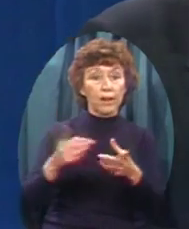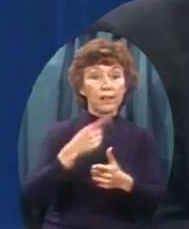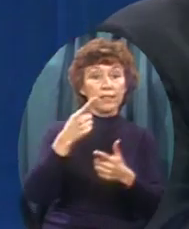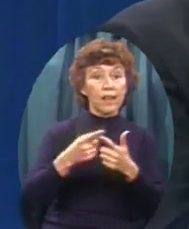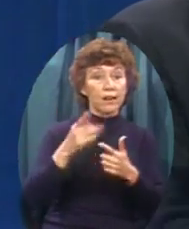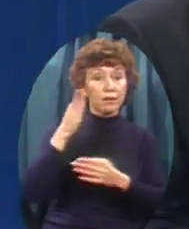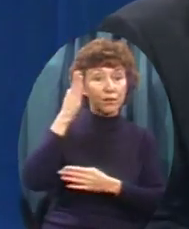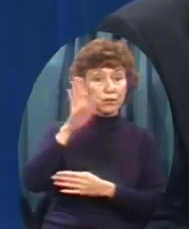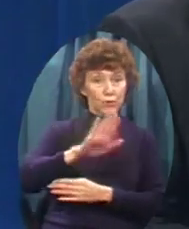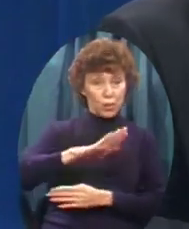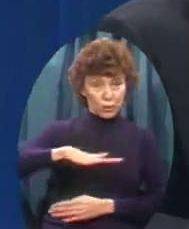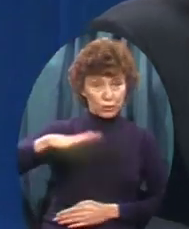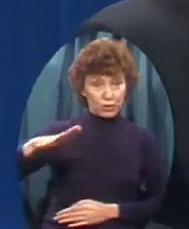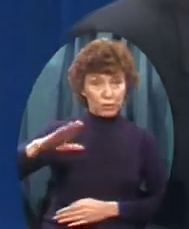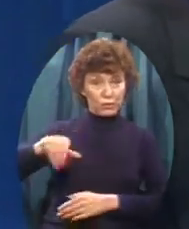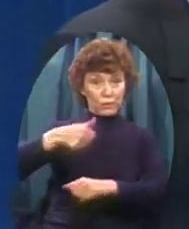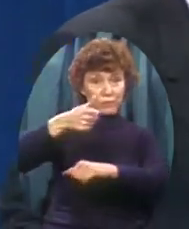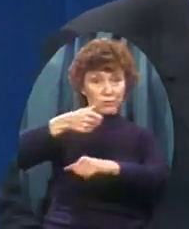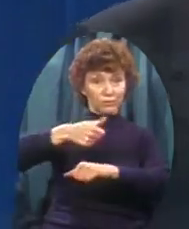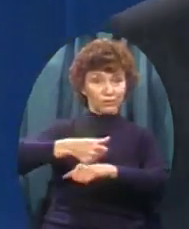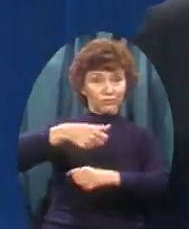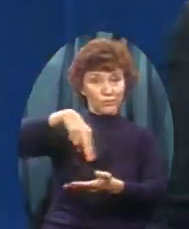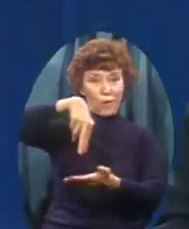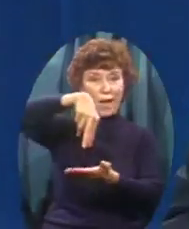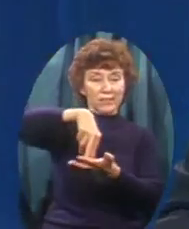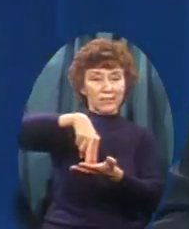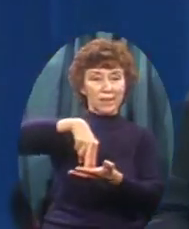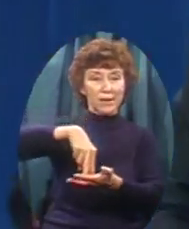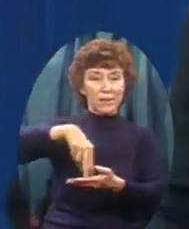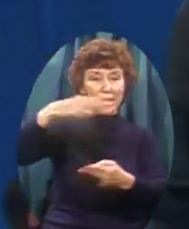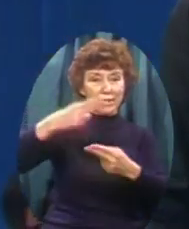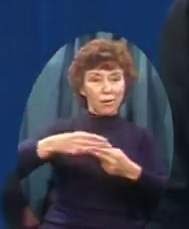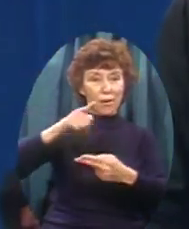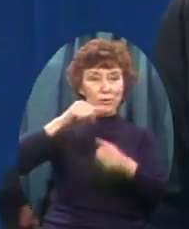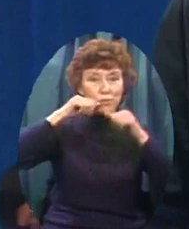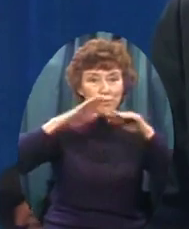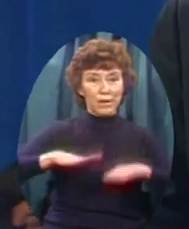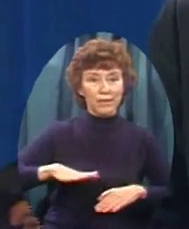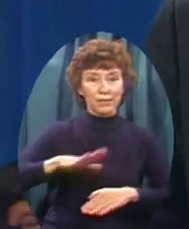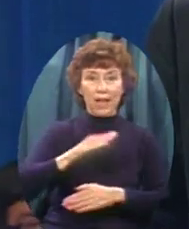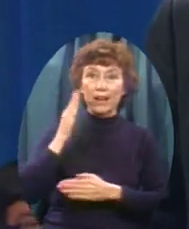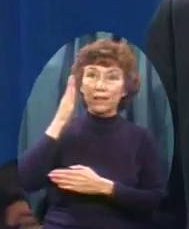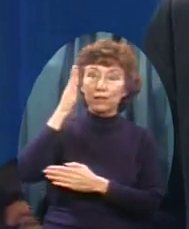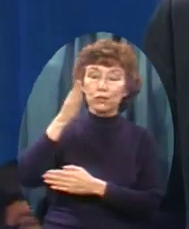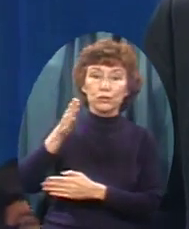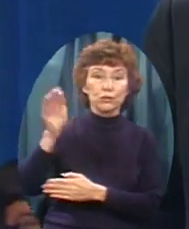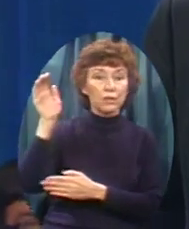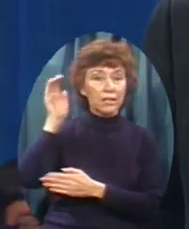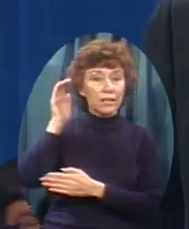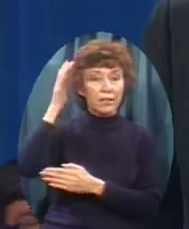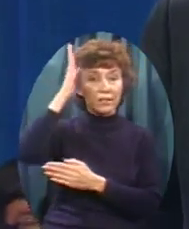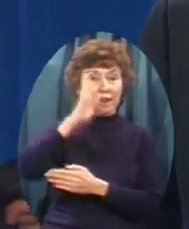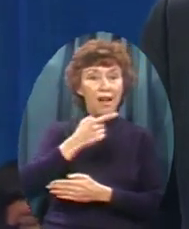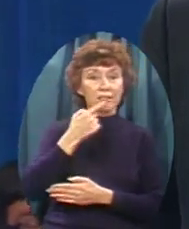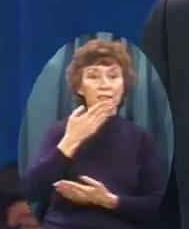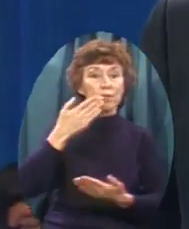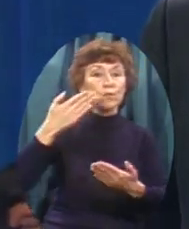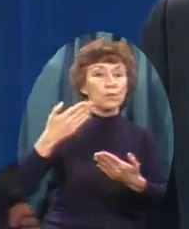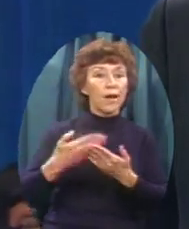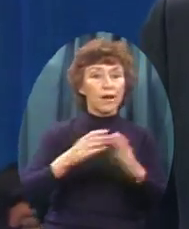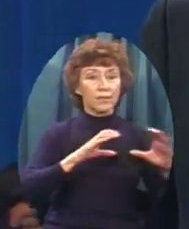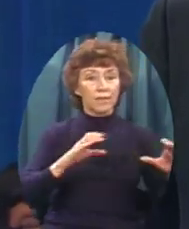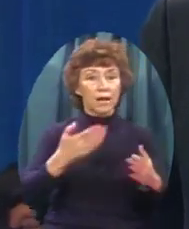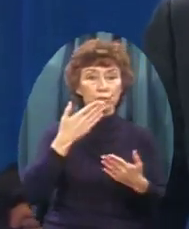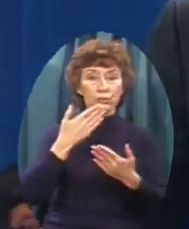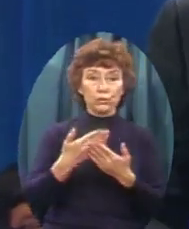blessed And more important than that One day you'll hear Our Lord say to you Well done Good and faithful servant